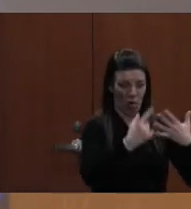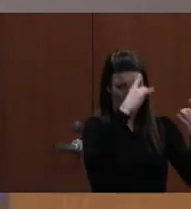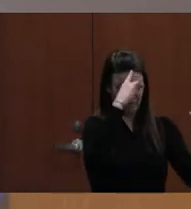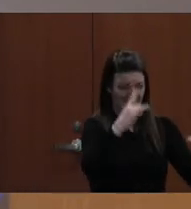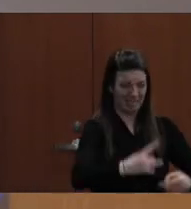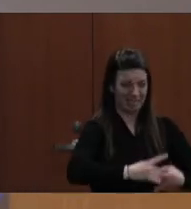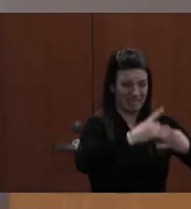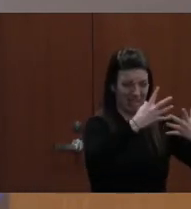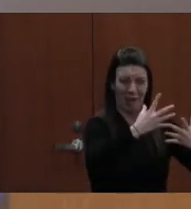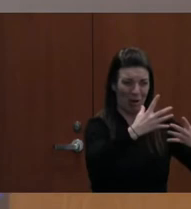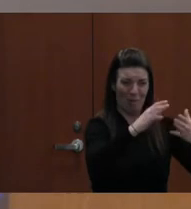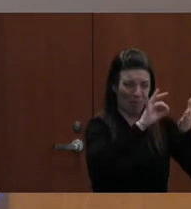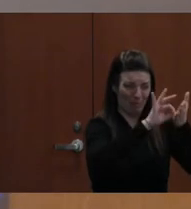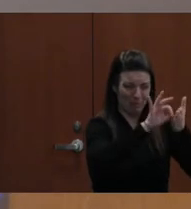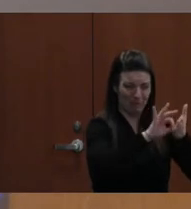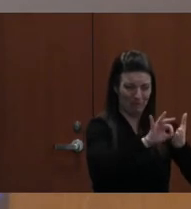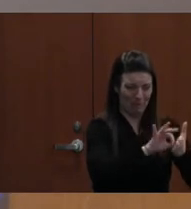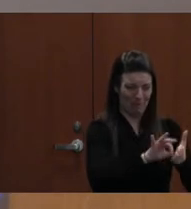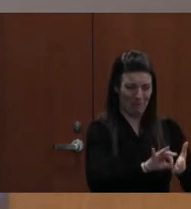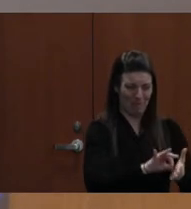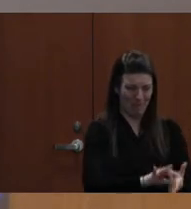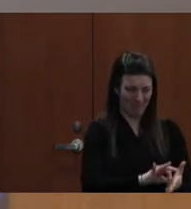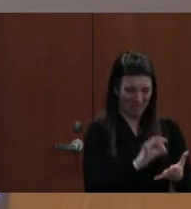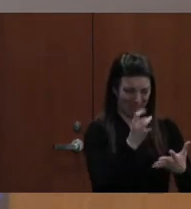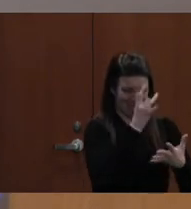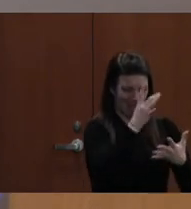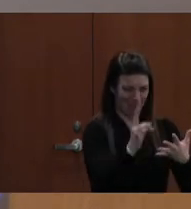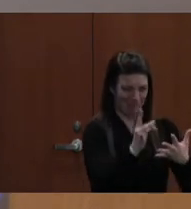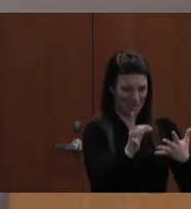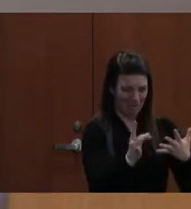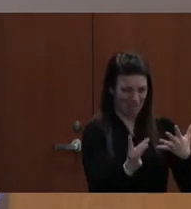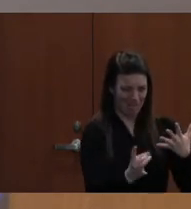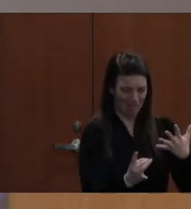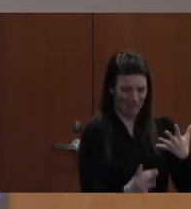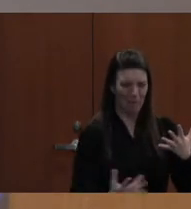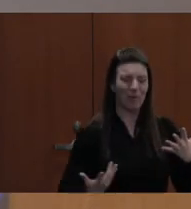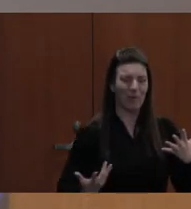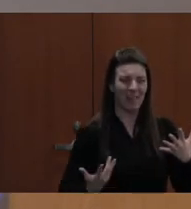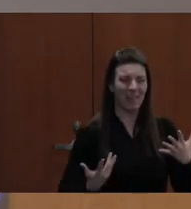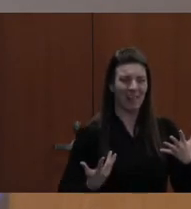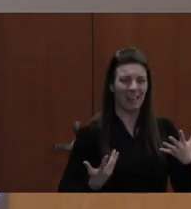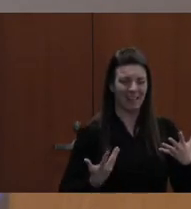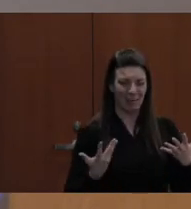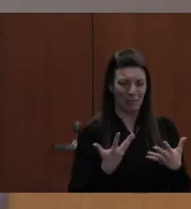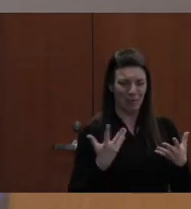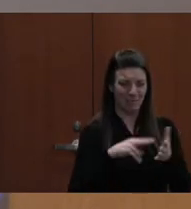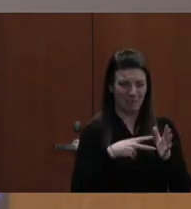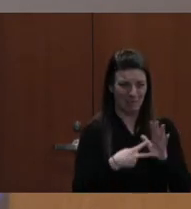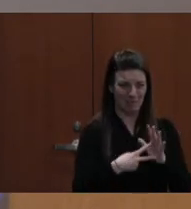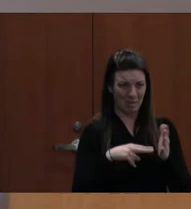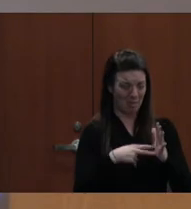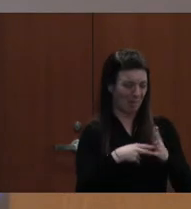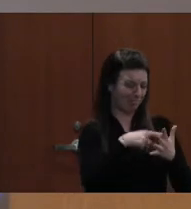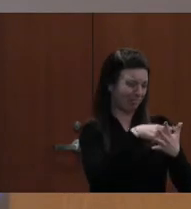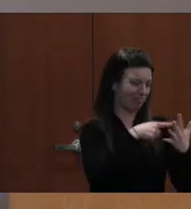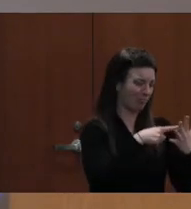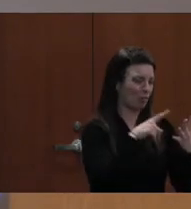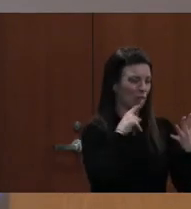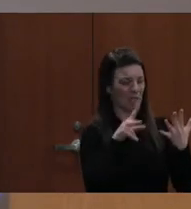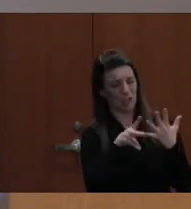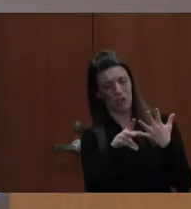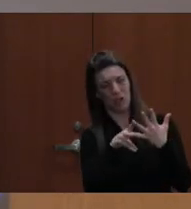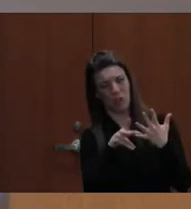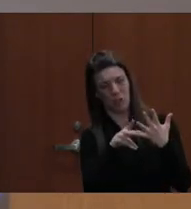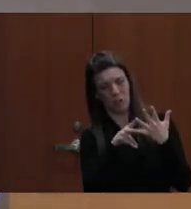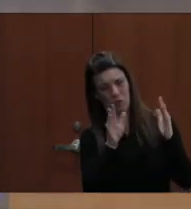what, what are you comparing to be the good scores? so that was just an error, and that, so essentially the other two are really being compared off of